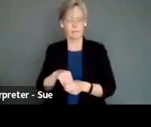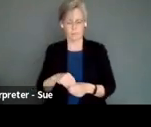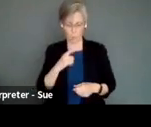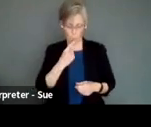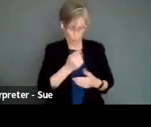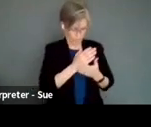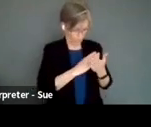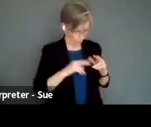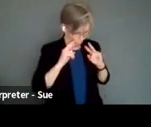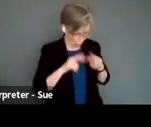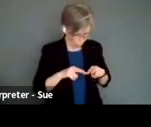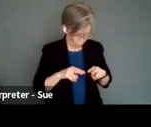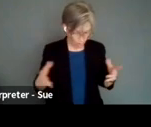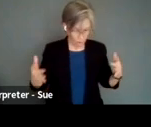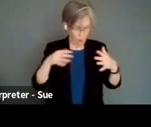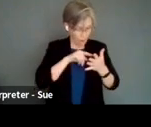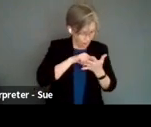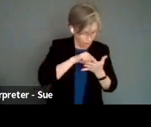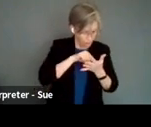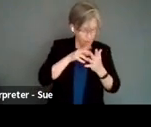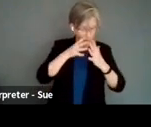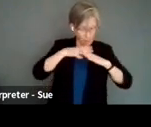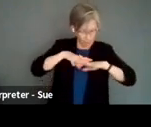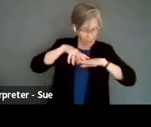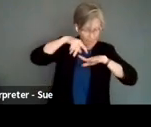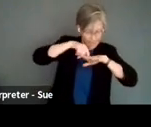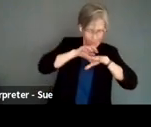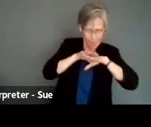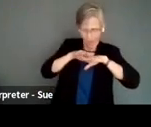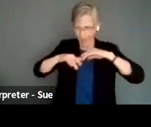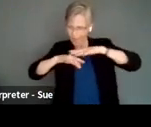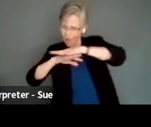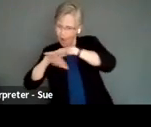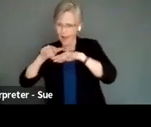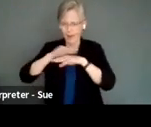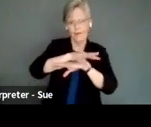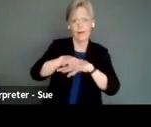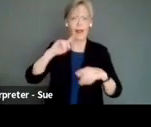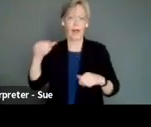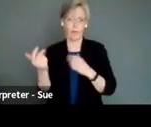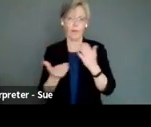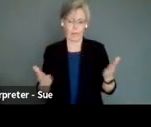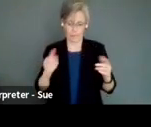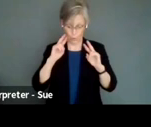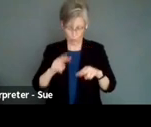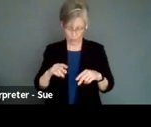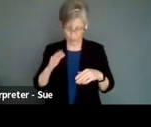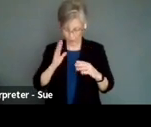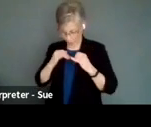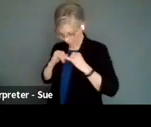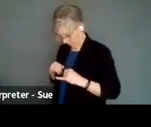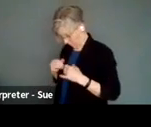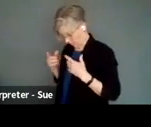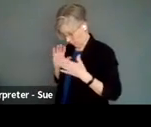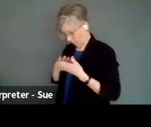aspect of these, it's going to ripple out and impact the others. So if we're focusing on our individual wellness, we also need to be conscientious